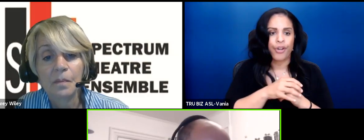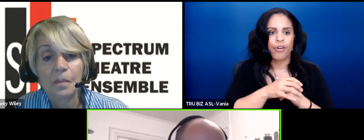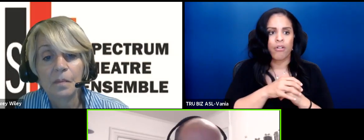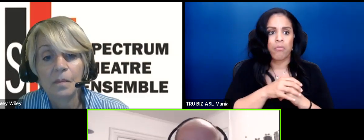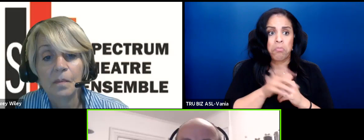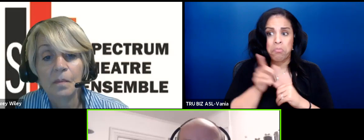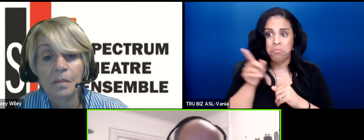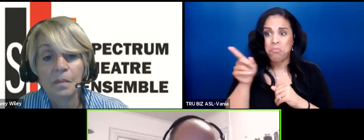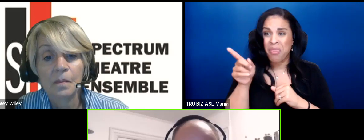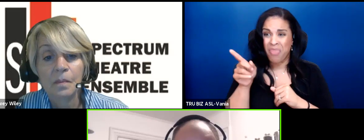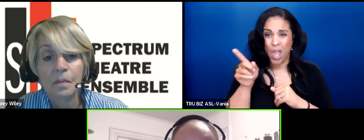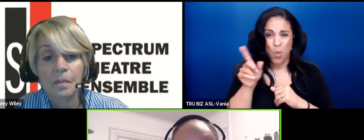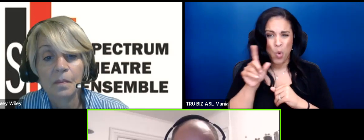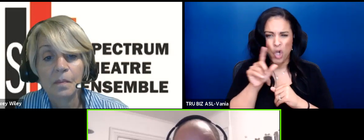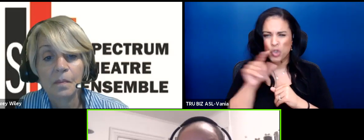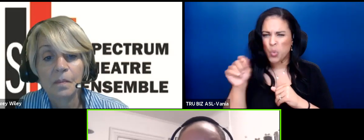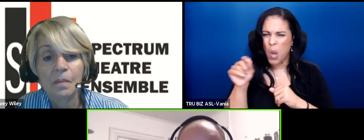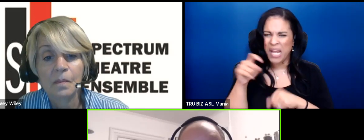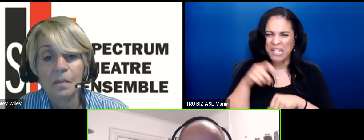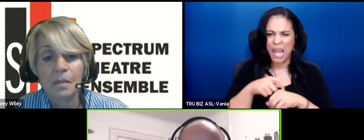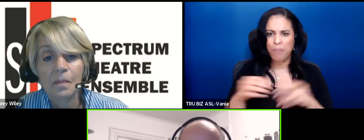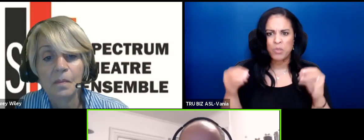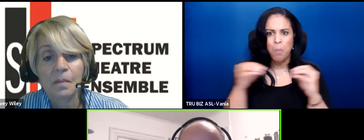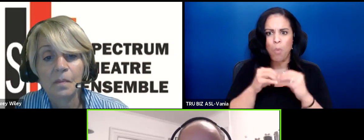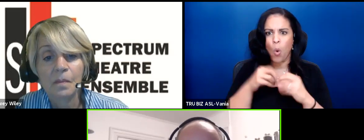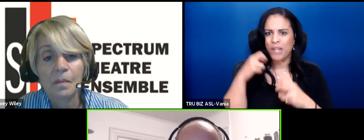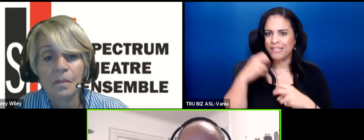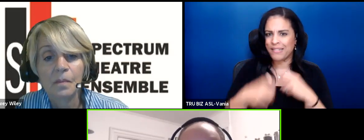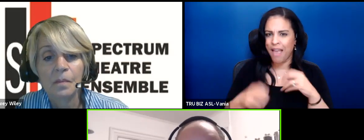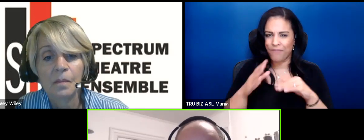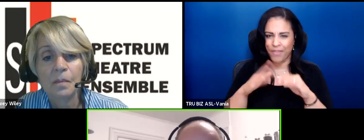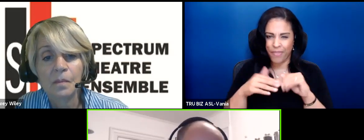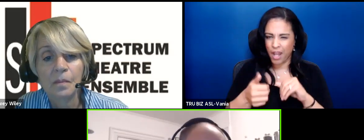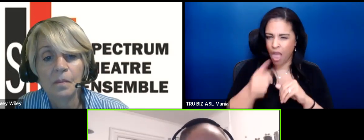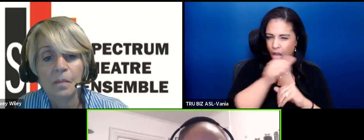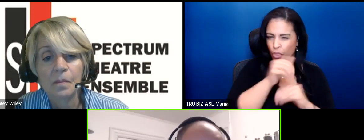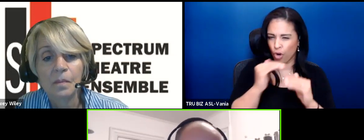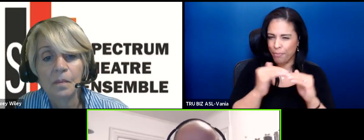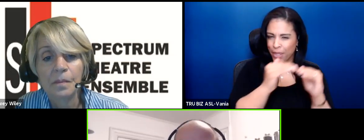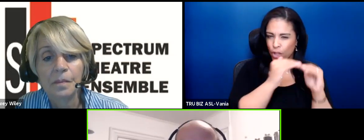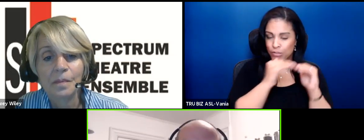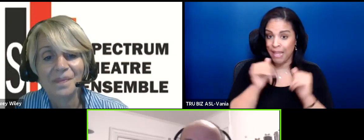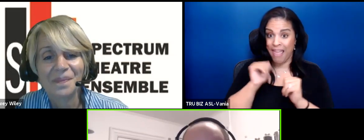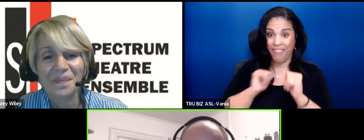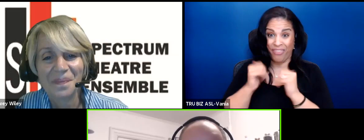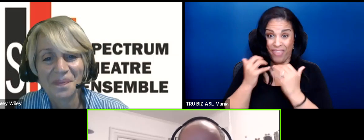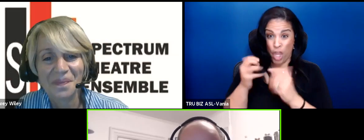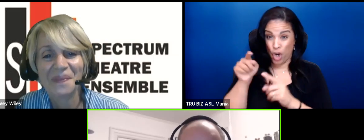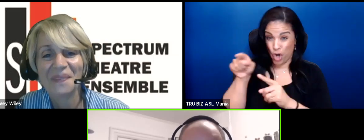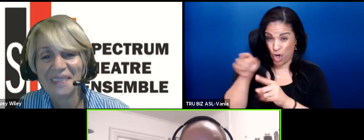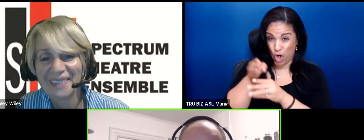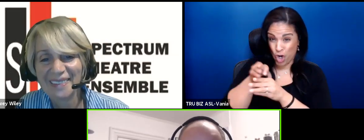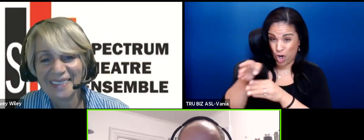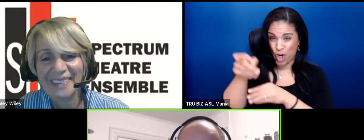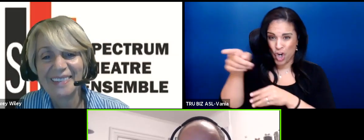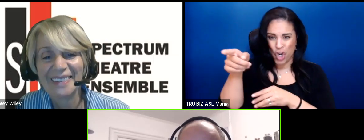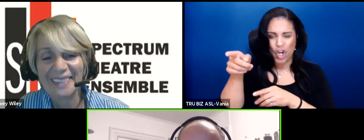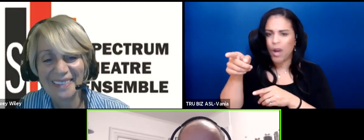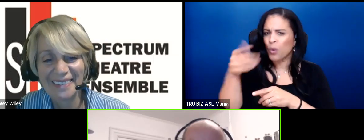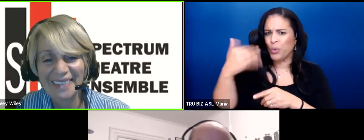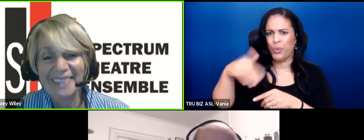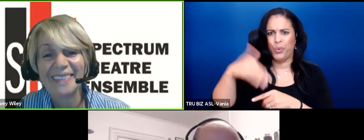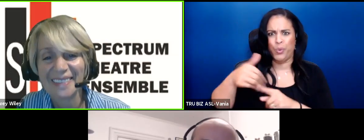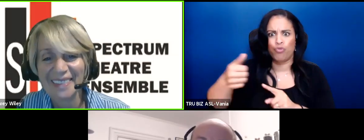were 20 times tougher than their peers because the theater is nothing else. It's the rejection business.